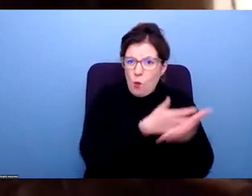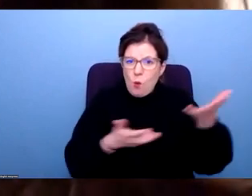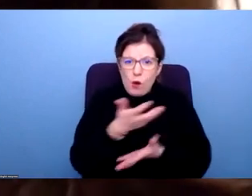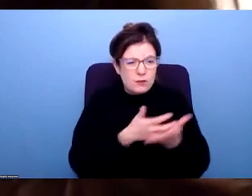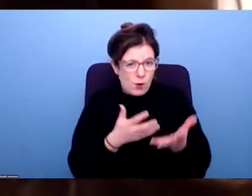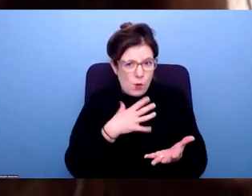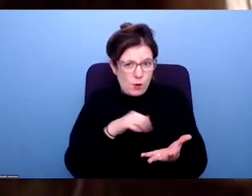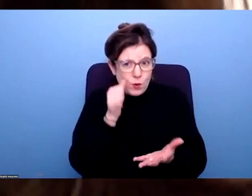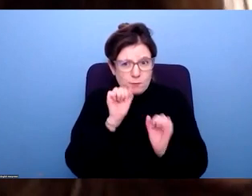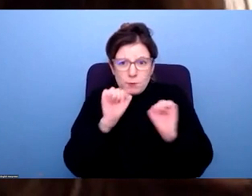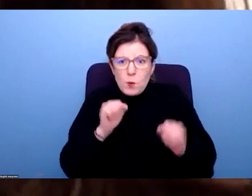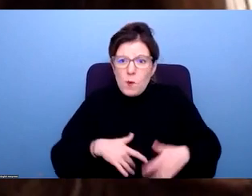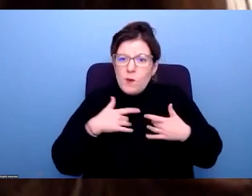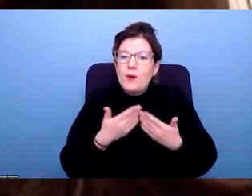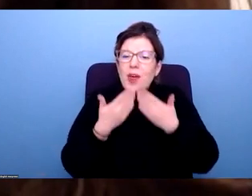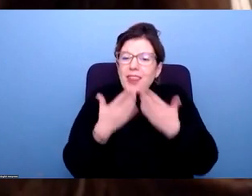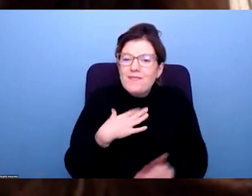with all of you. Thank you for having me.